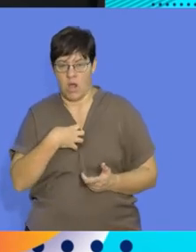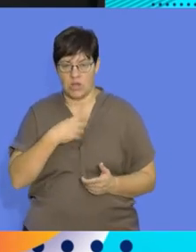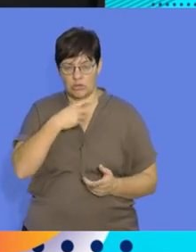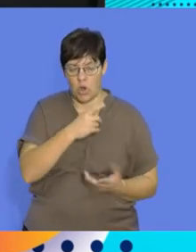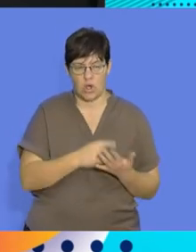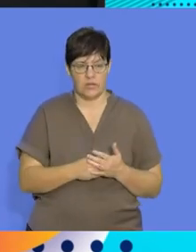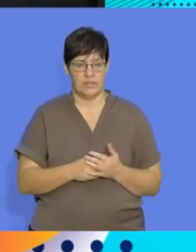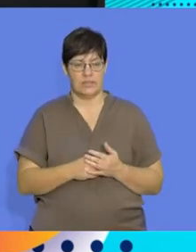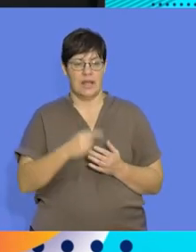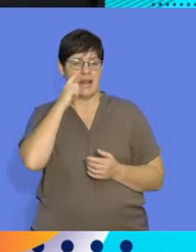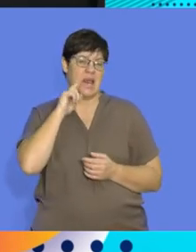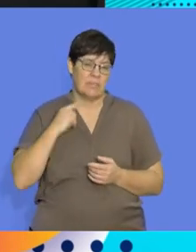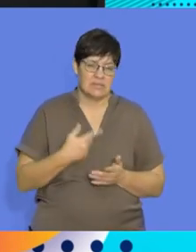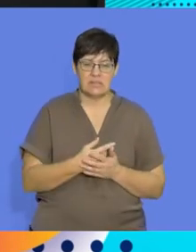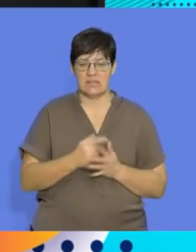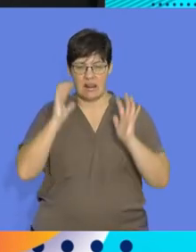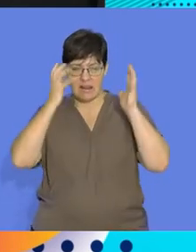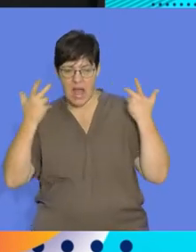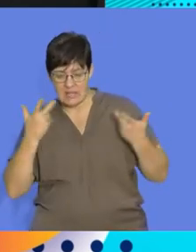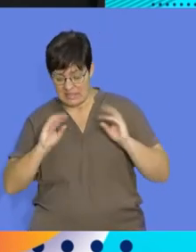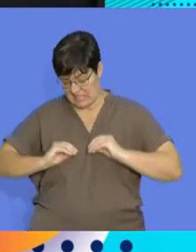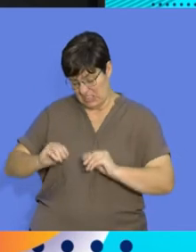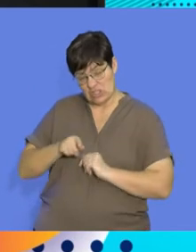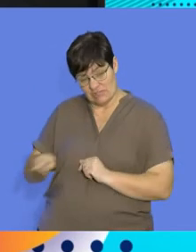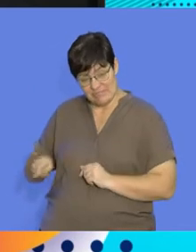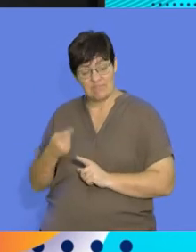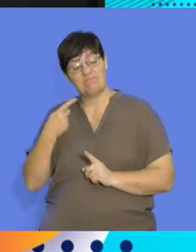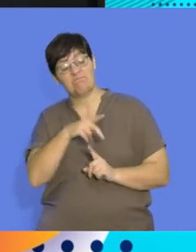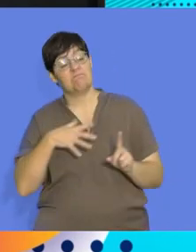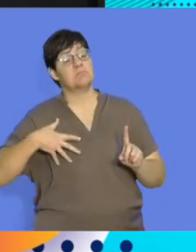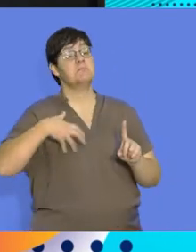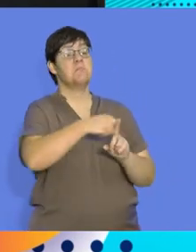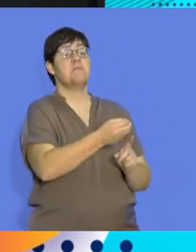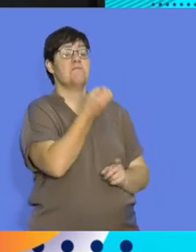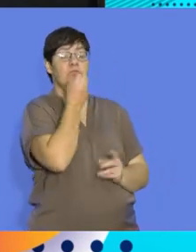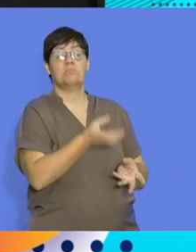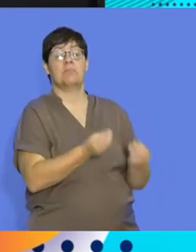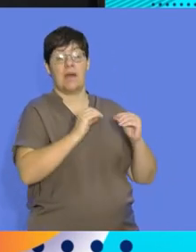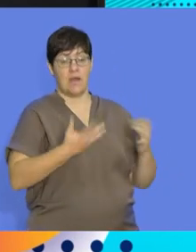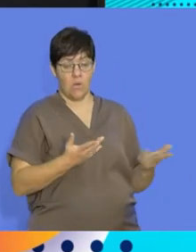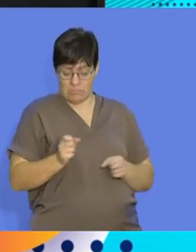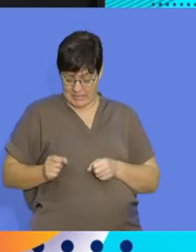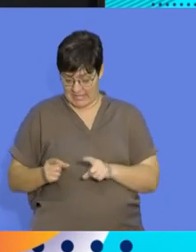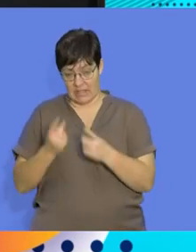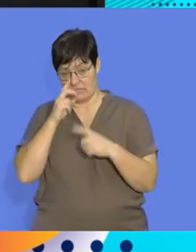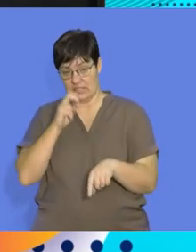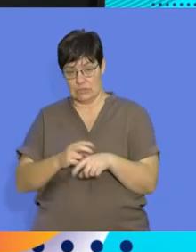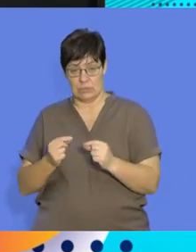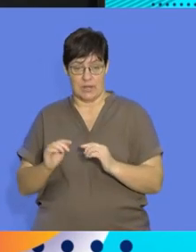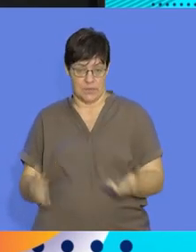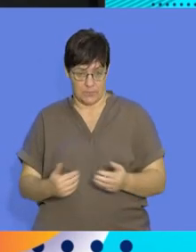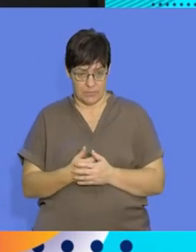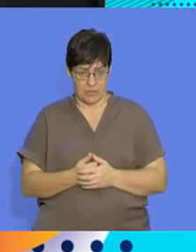leopards and lions teach the young on how to hunt and to survive independently. And this is part of an instinctive